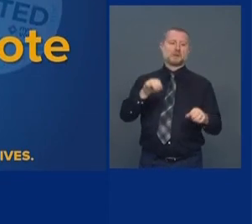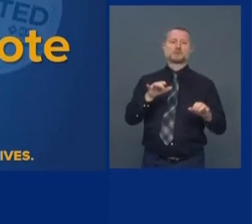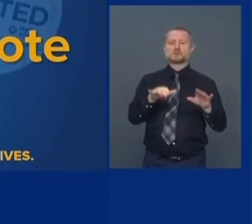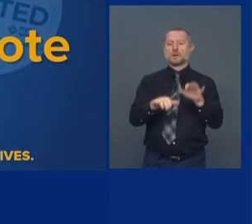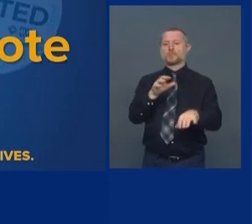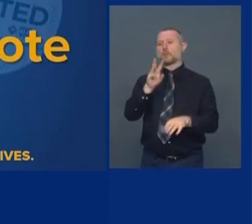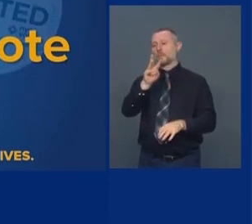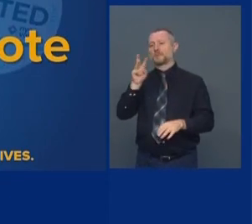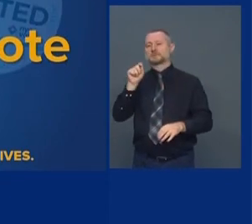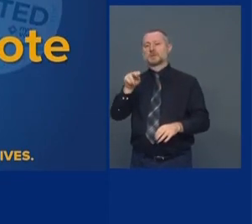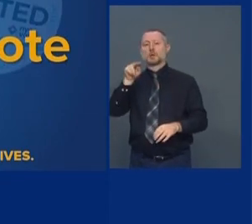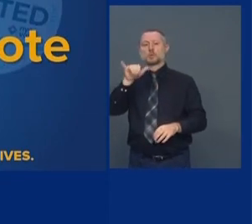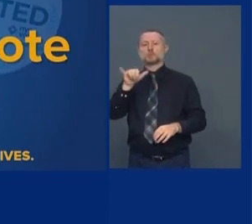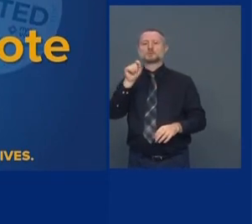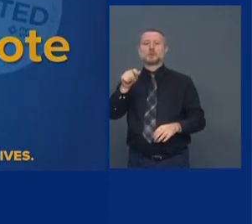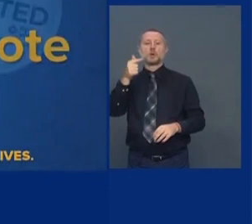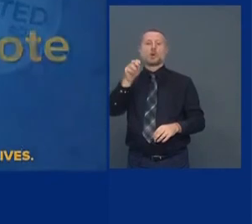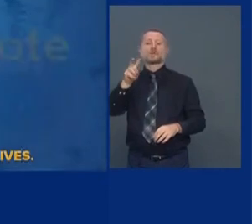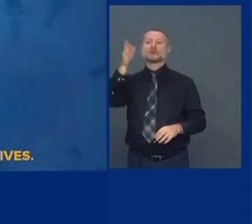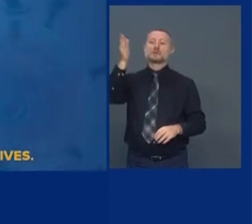slash early vote.